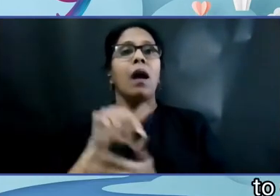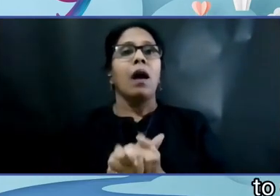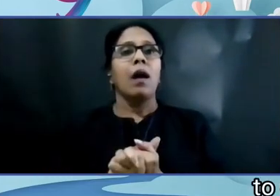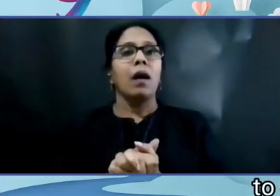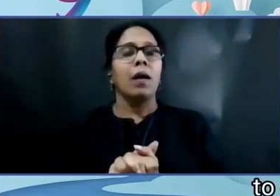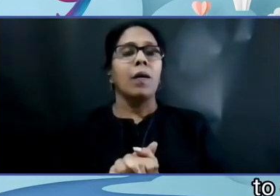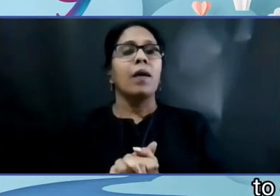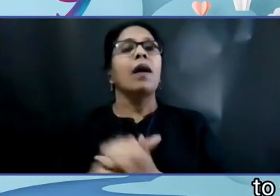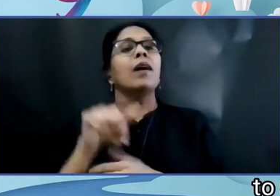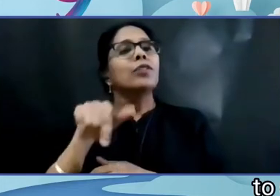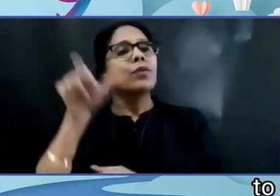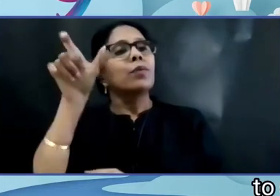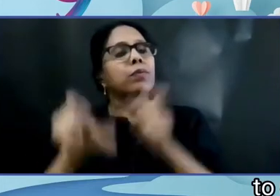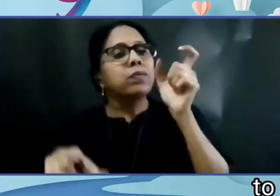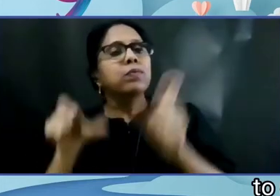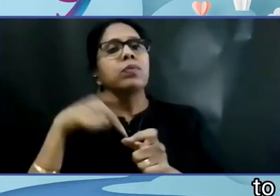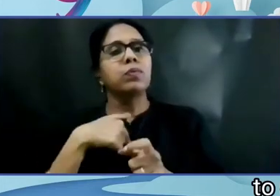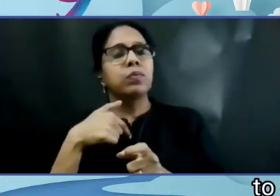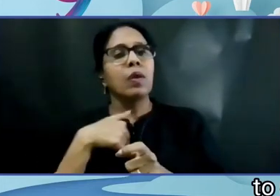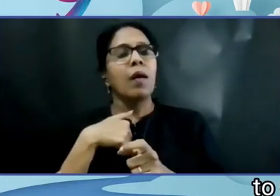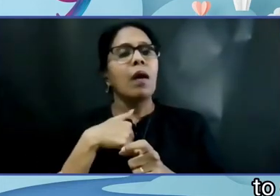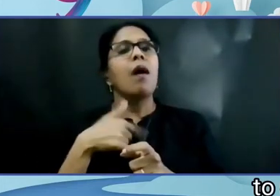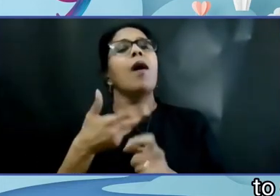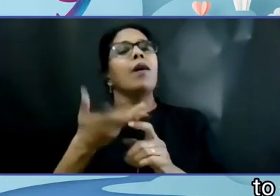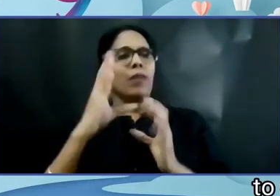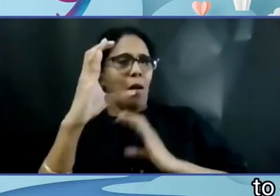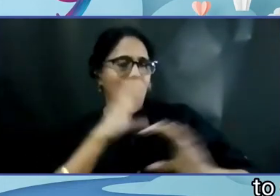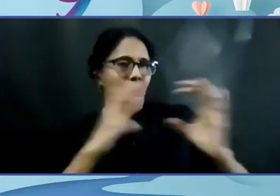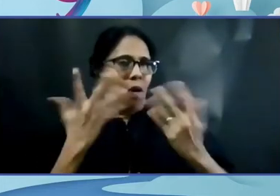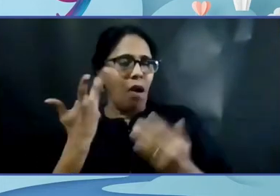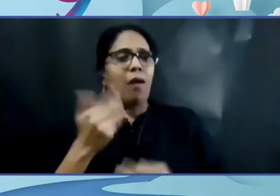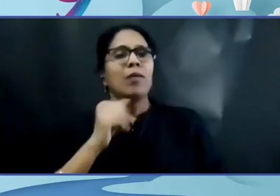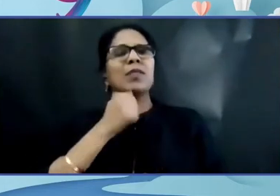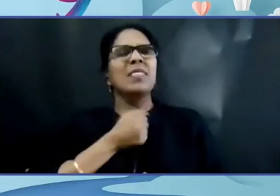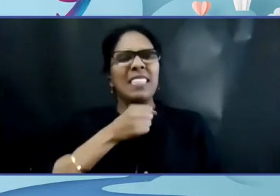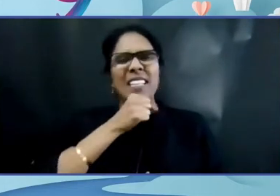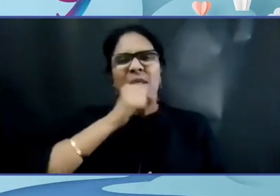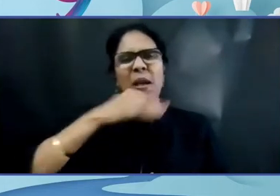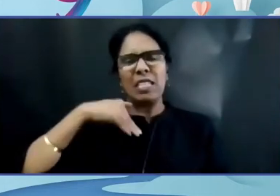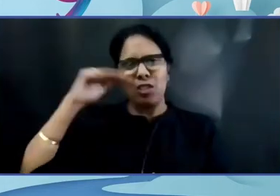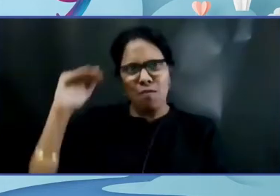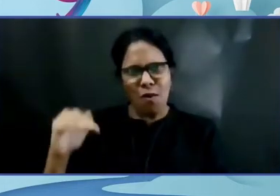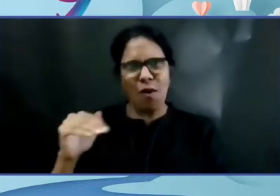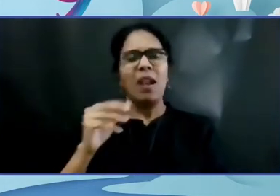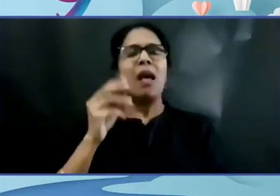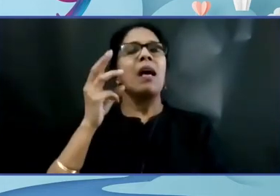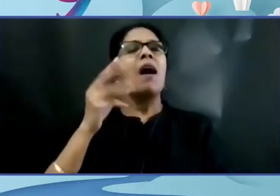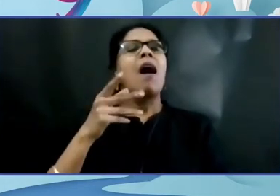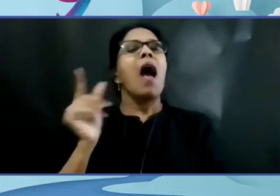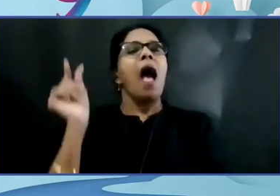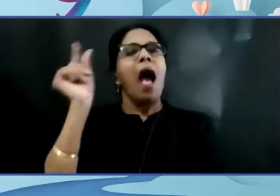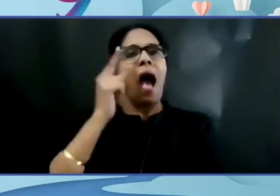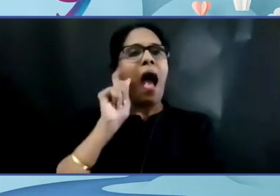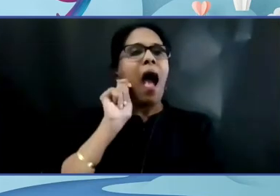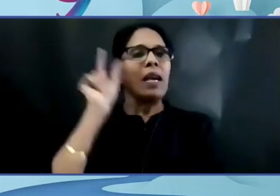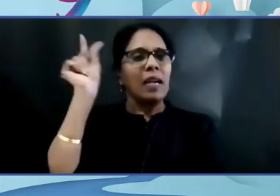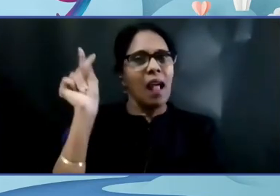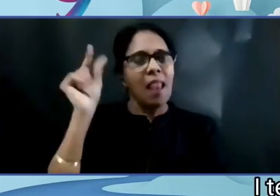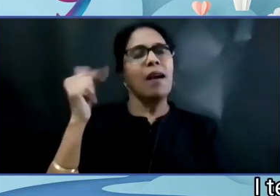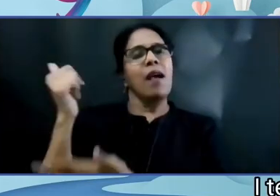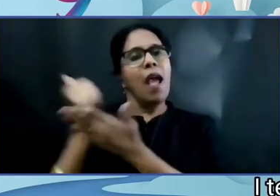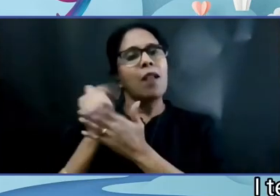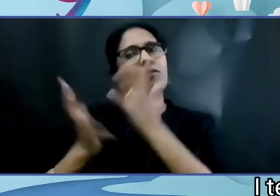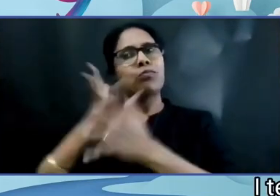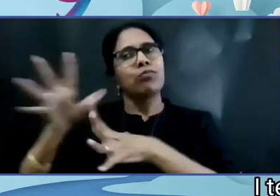To easily communicate with them, I learned sign language at the age of three from my uncle. I tell, whenever we are watching a movie,